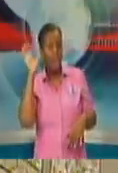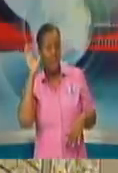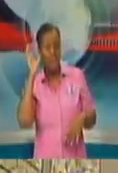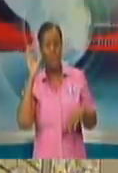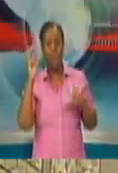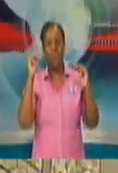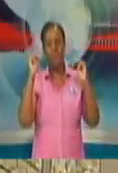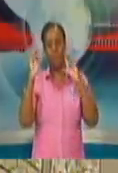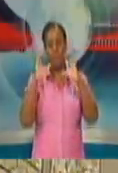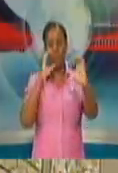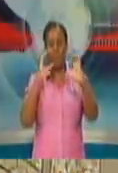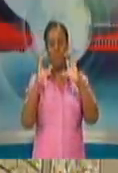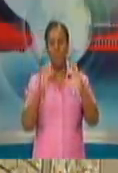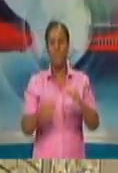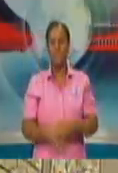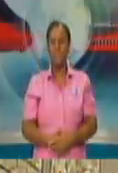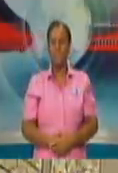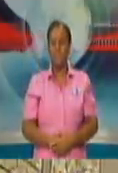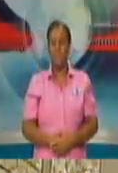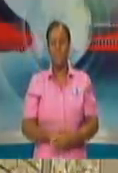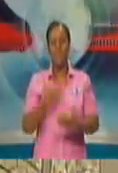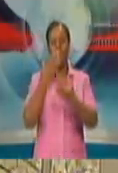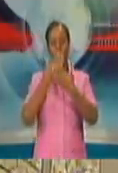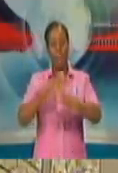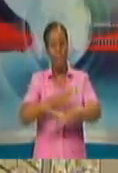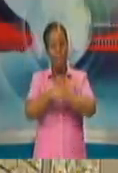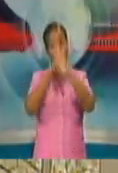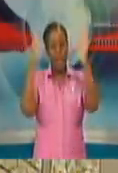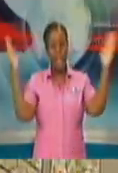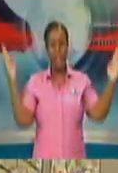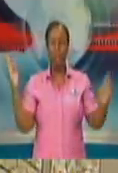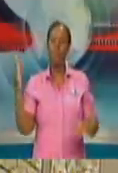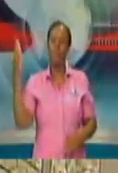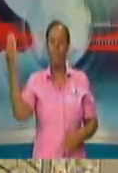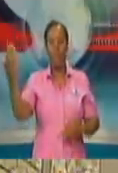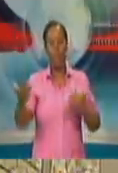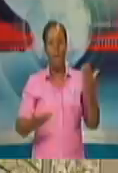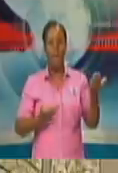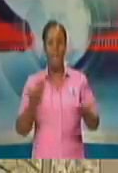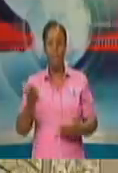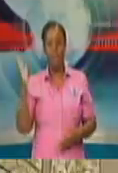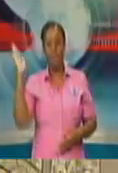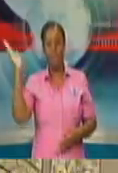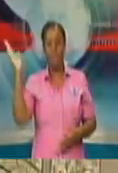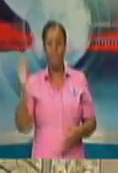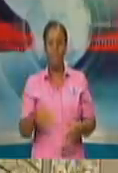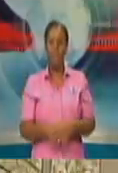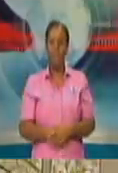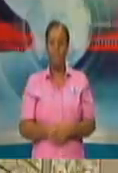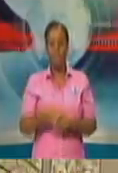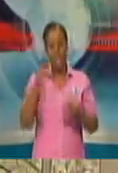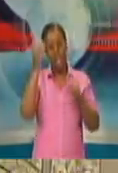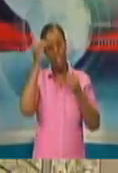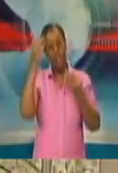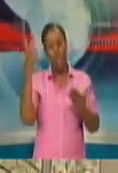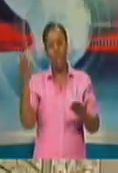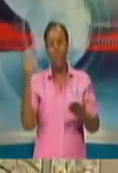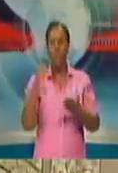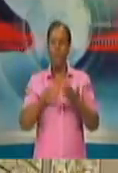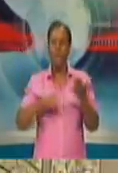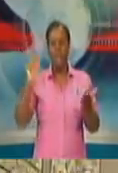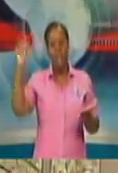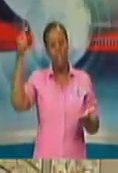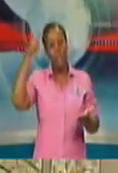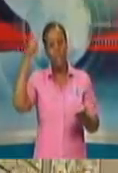And welcome to today's virtual media conference to apprise you of government's efforts to combat COVID-19. Beginning